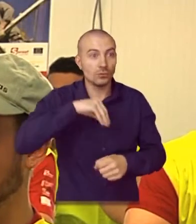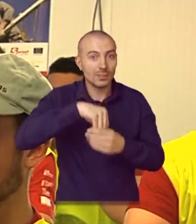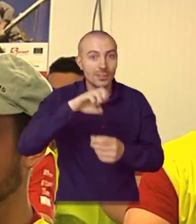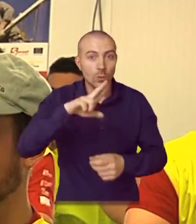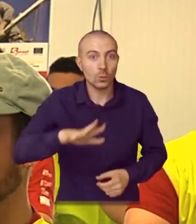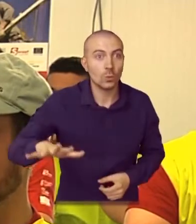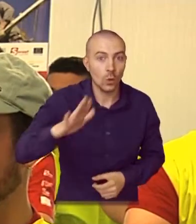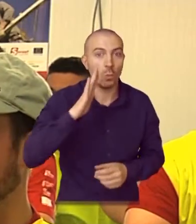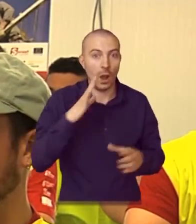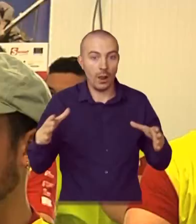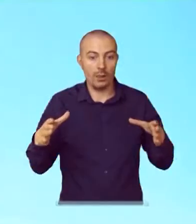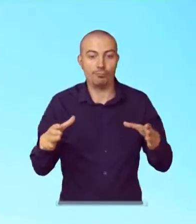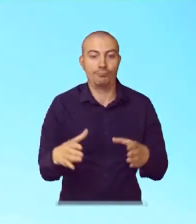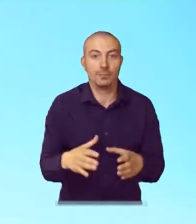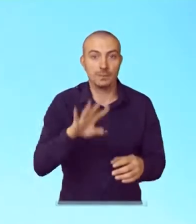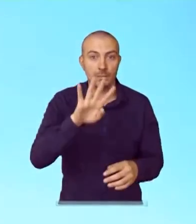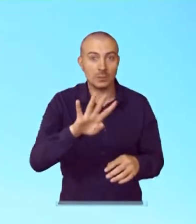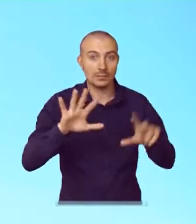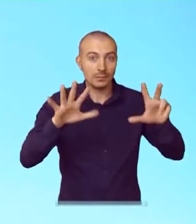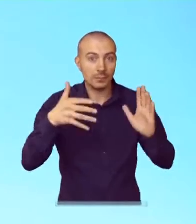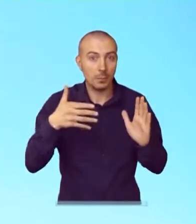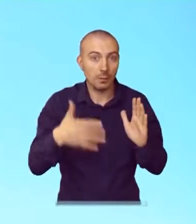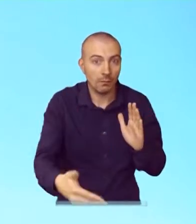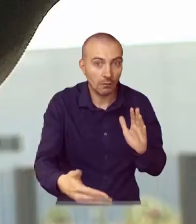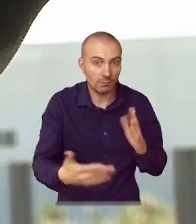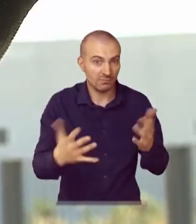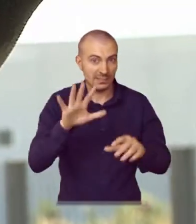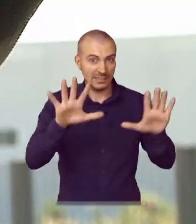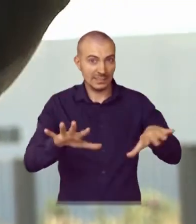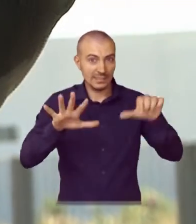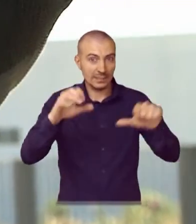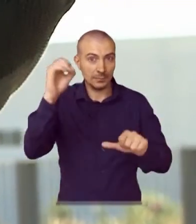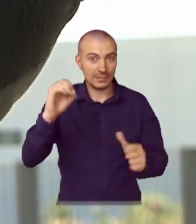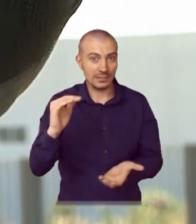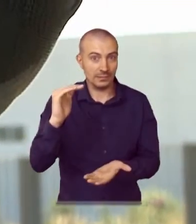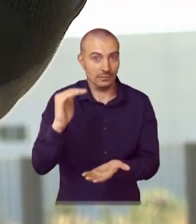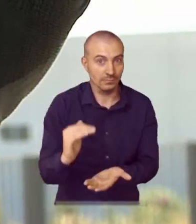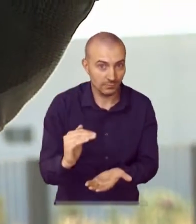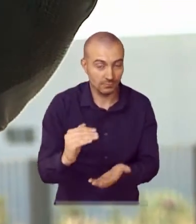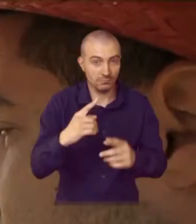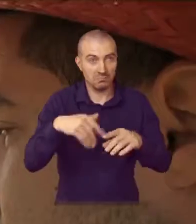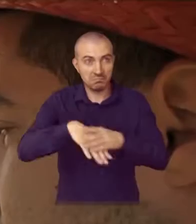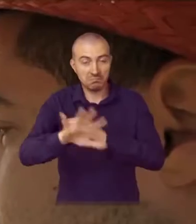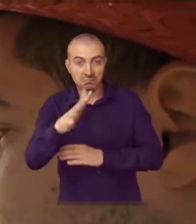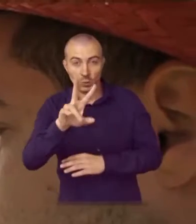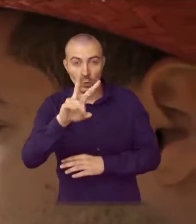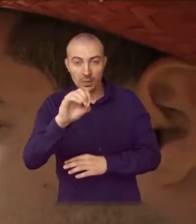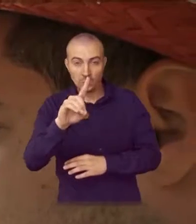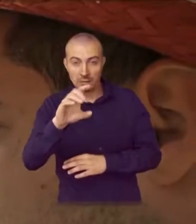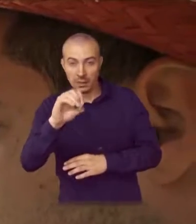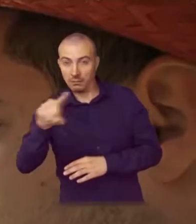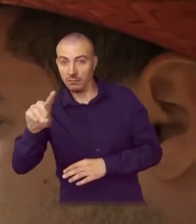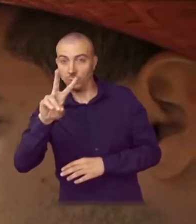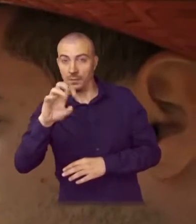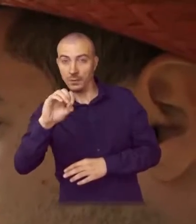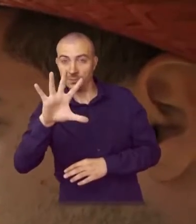age population in the EU will decrease by 48 million, a 16% reduction between 2010 and